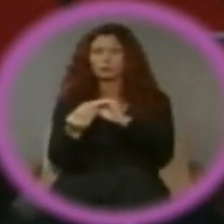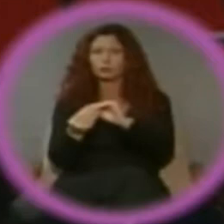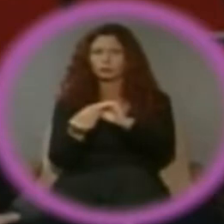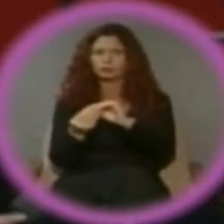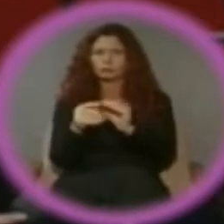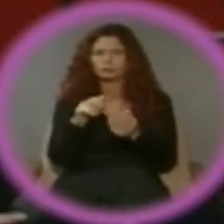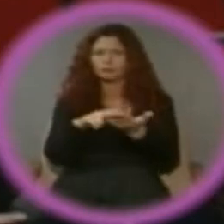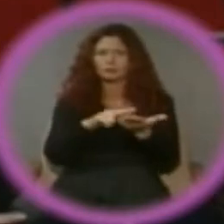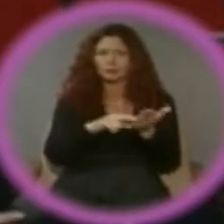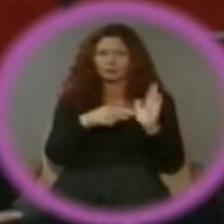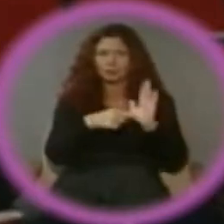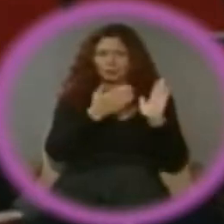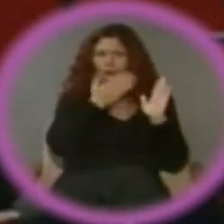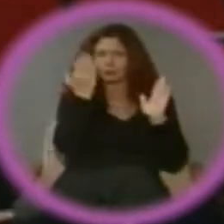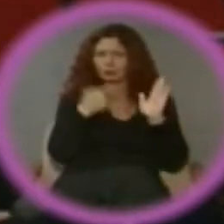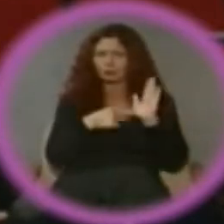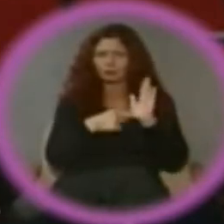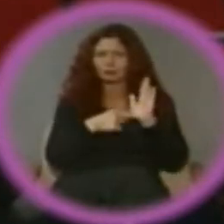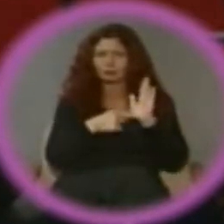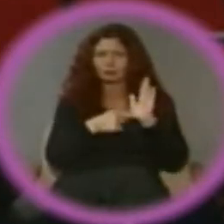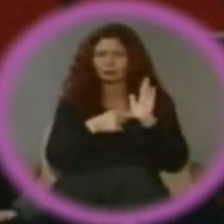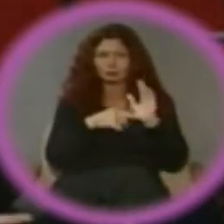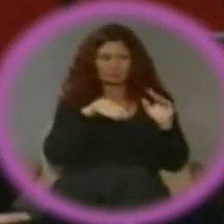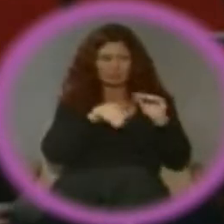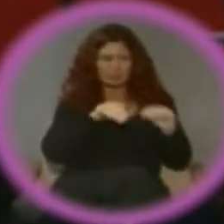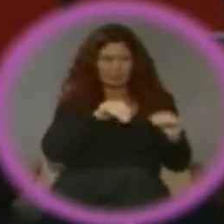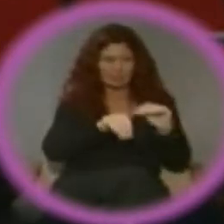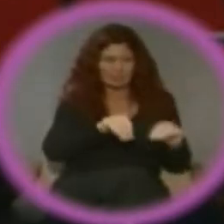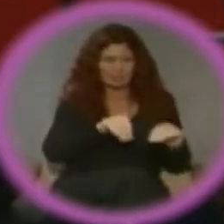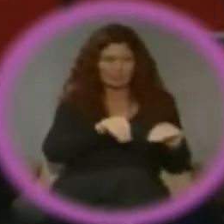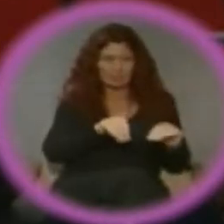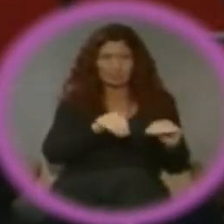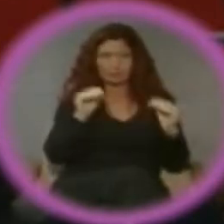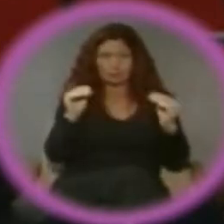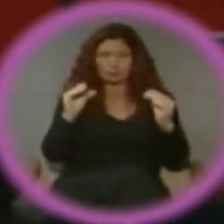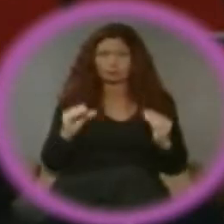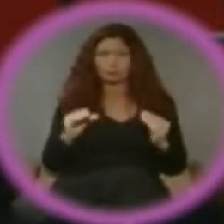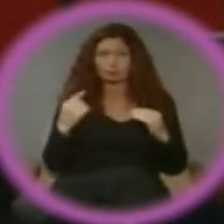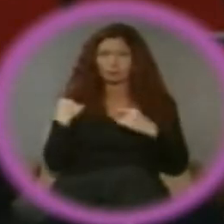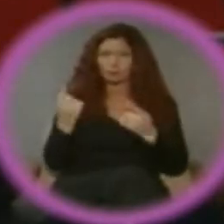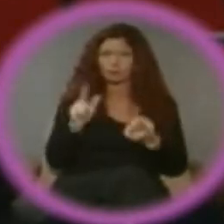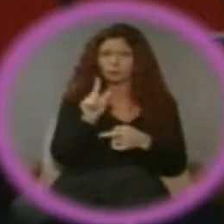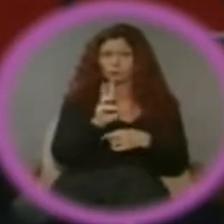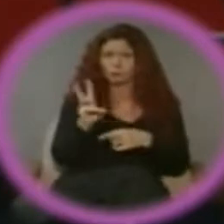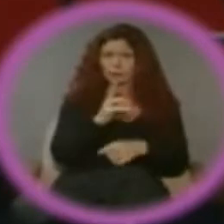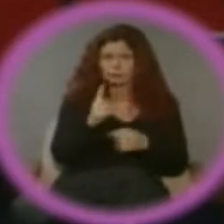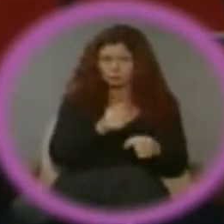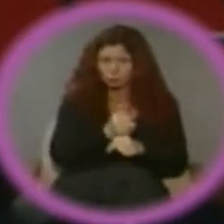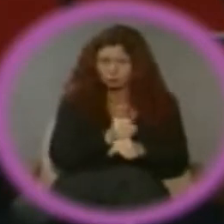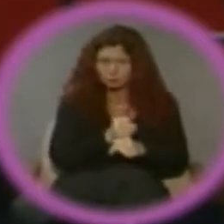and outside of the payment that I received for being a teacher for the past 26 years.